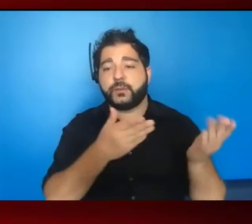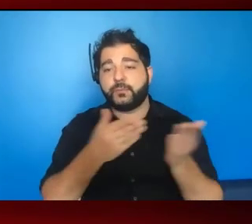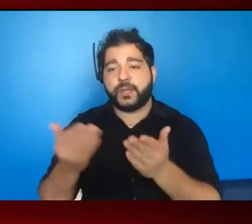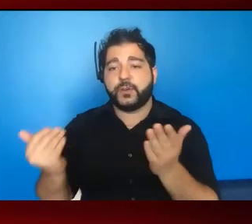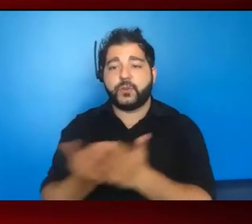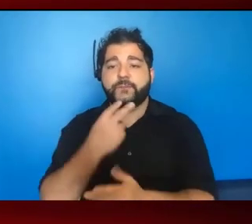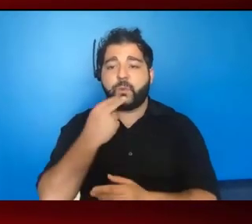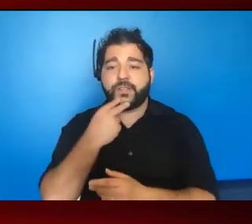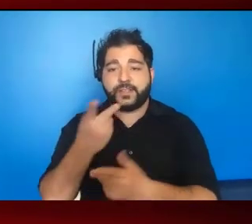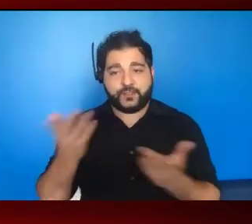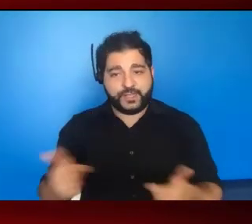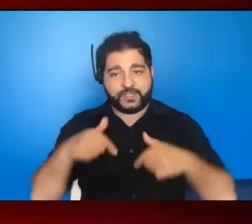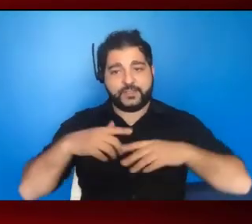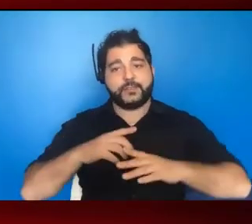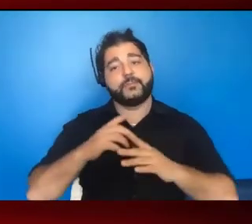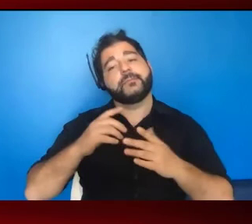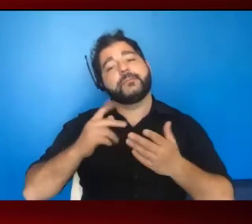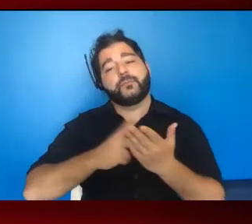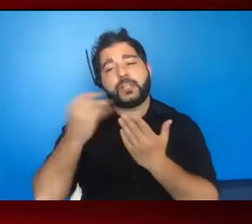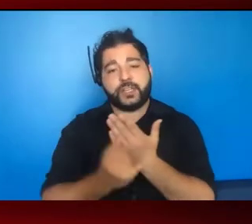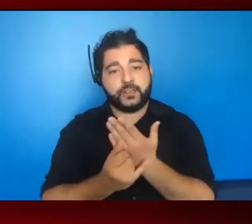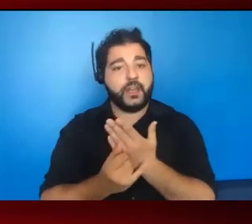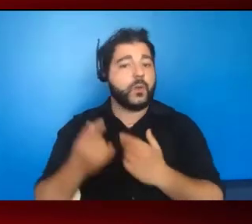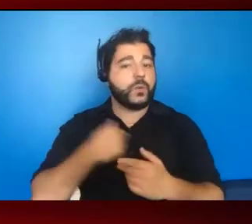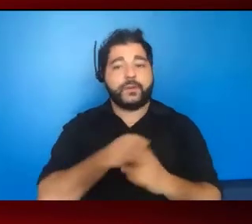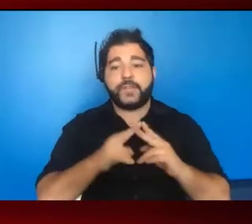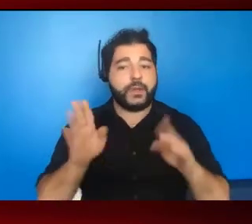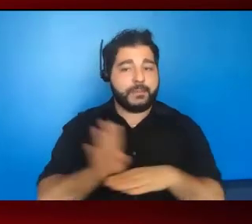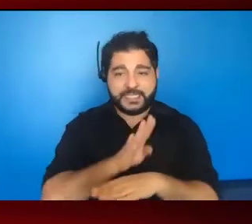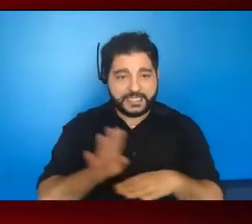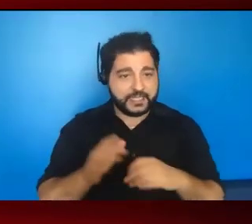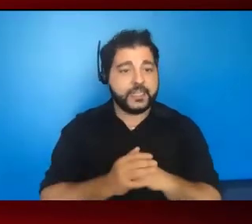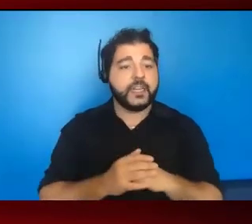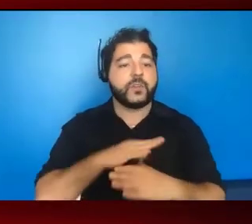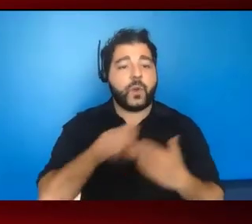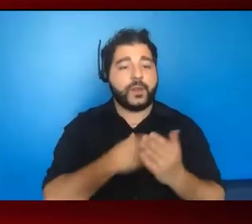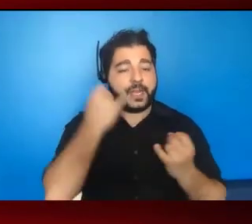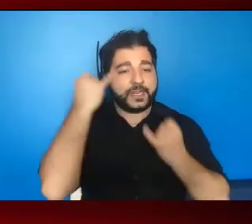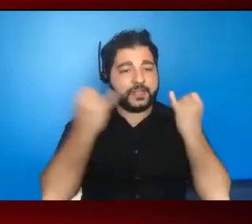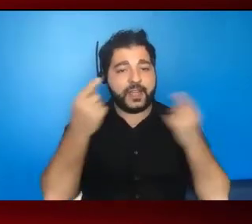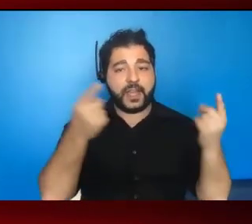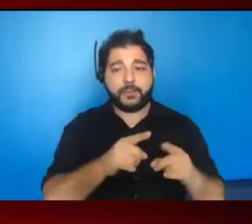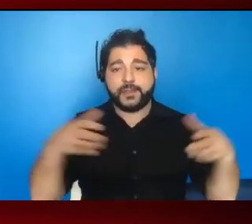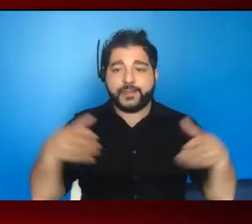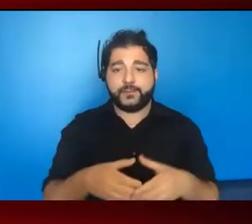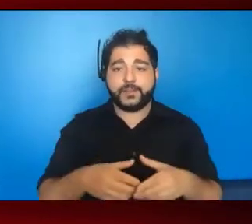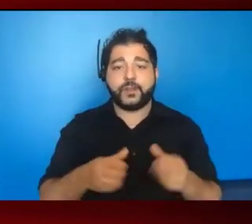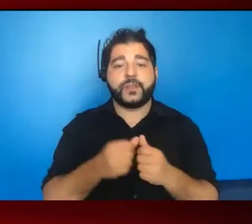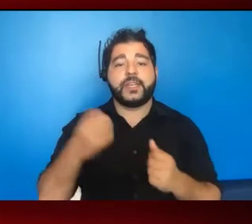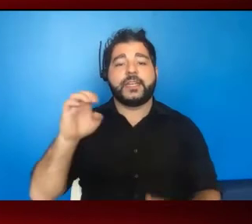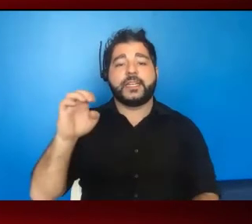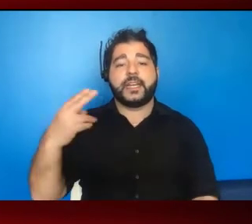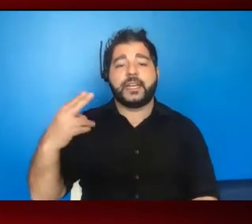the table. Then August was really busy. So finally, all of the ideas that came together with EHE